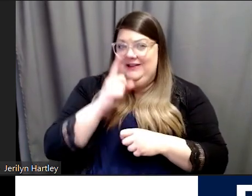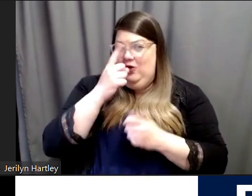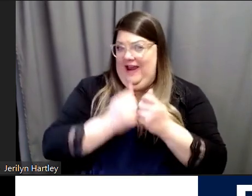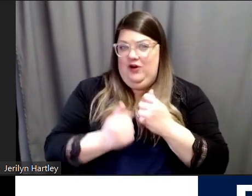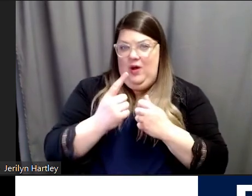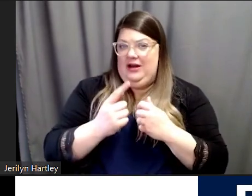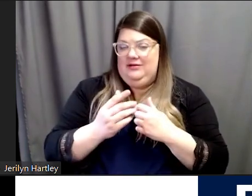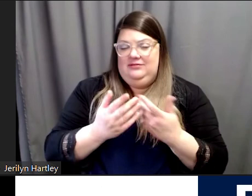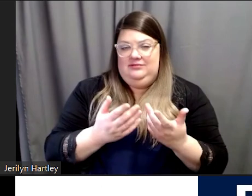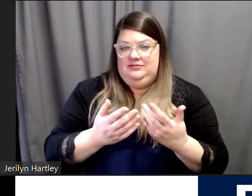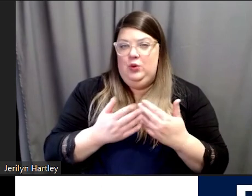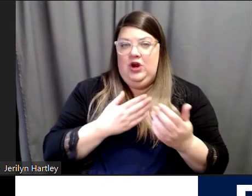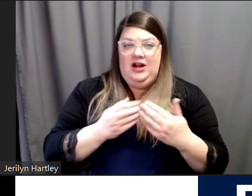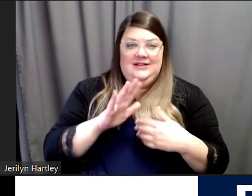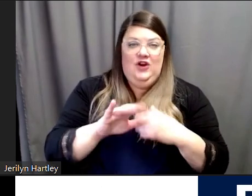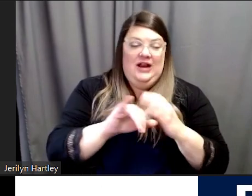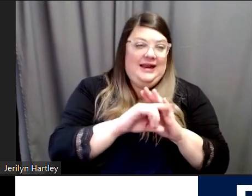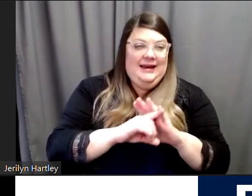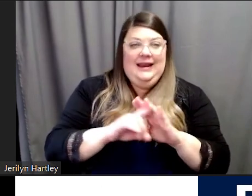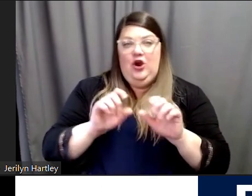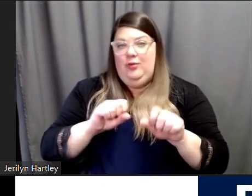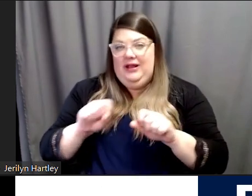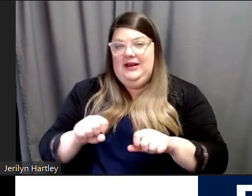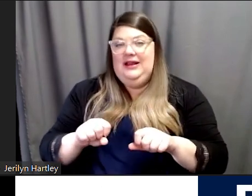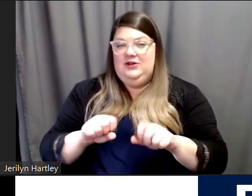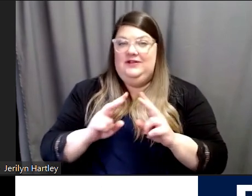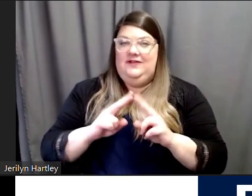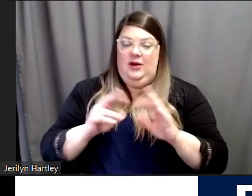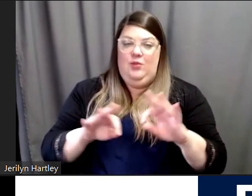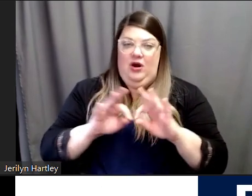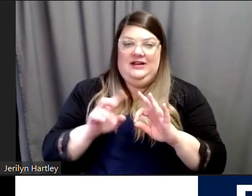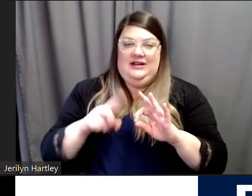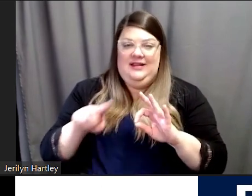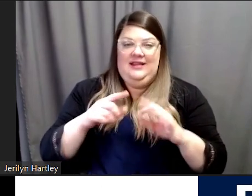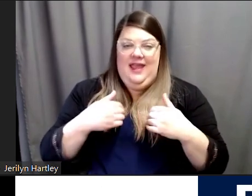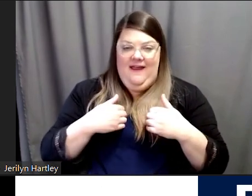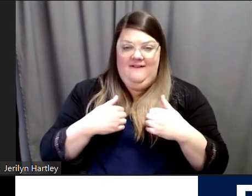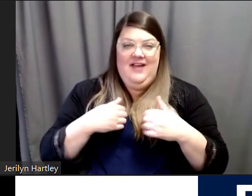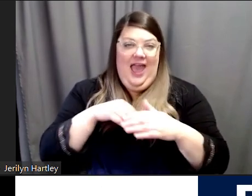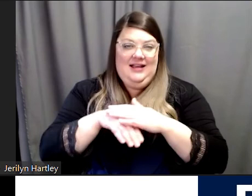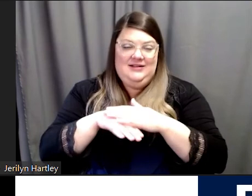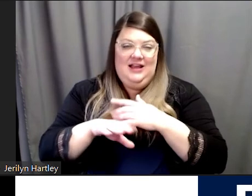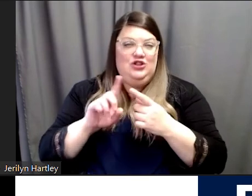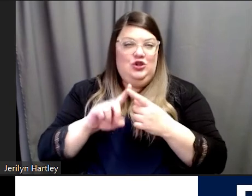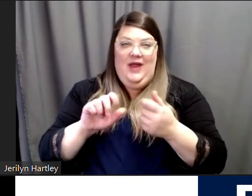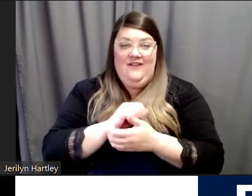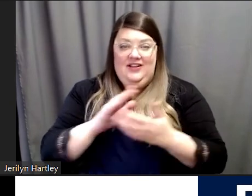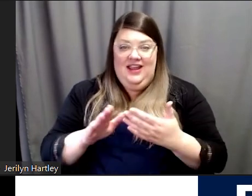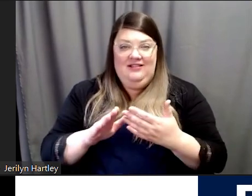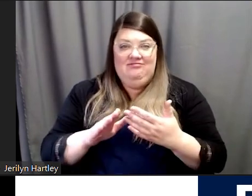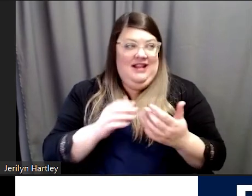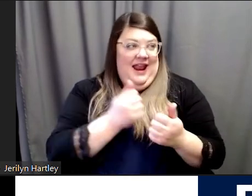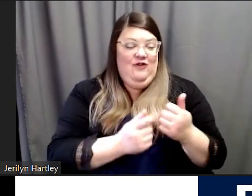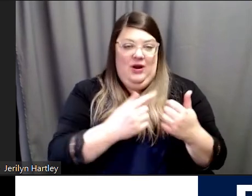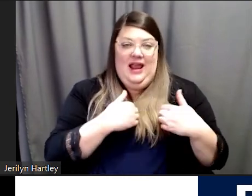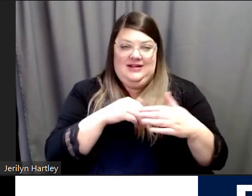your ability, identity, anything like that. So it's important that they have access to everything that everybody else has